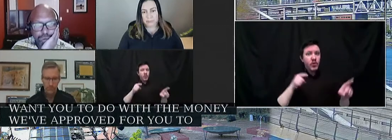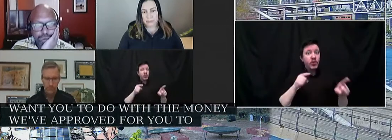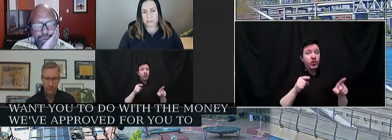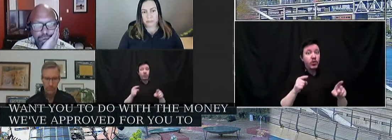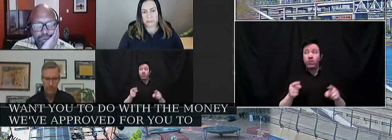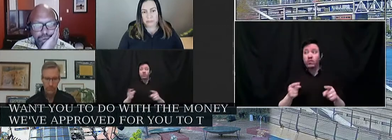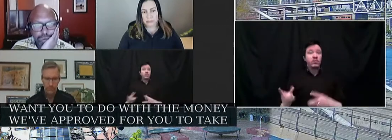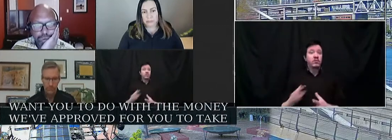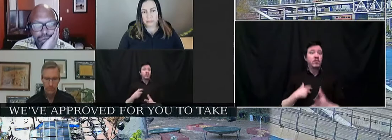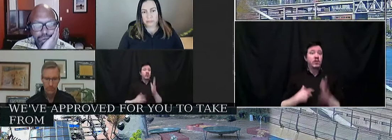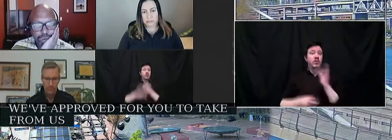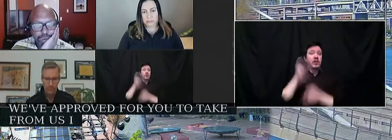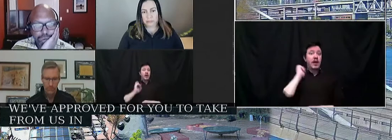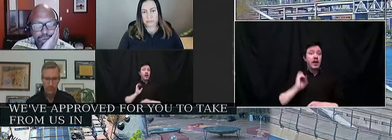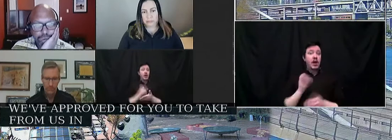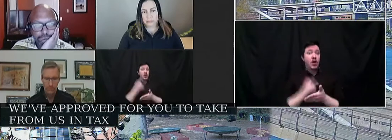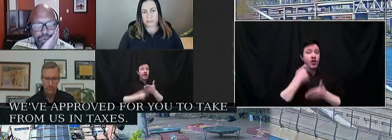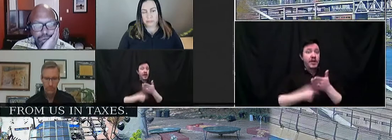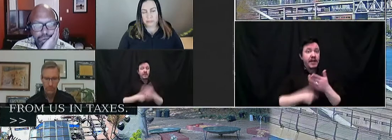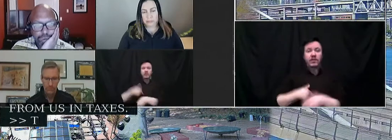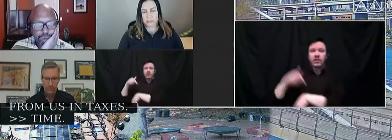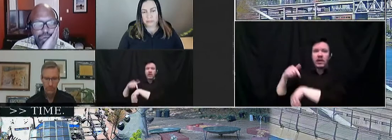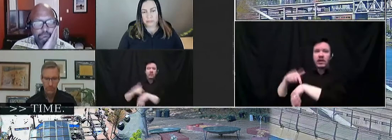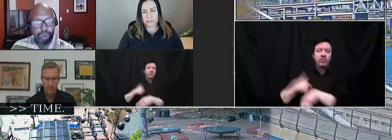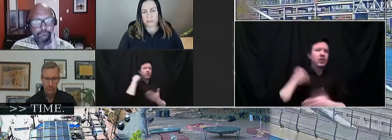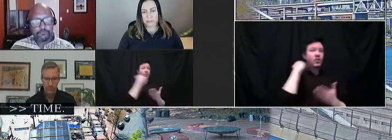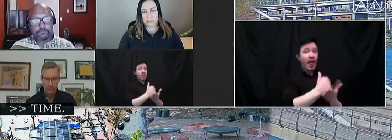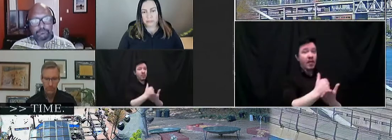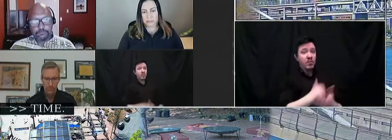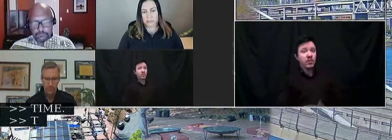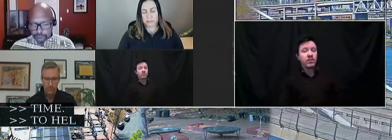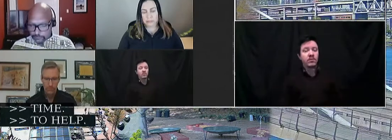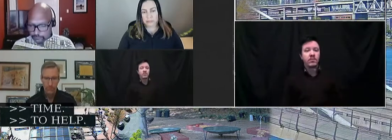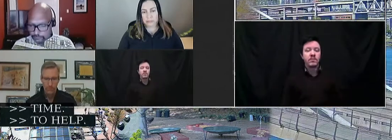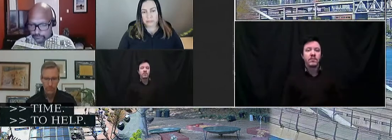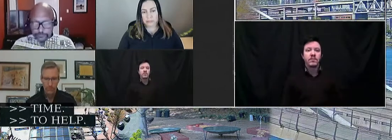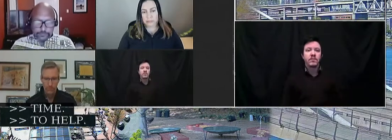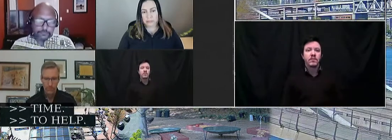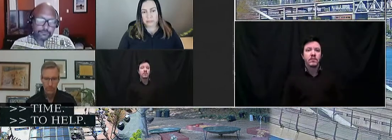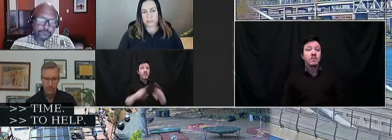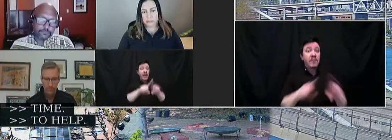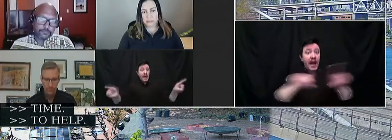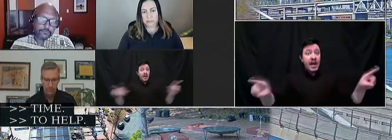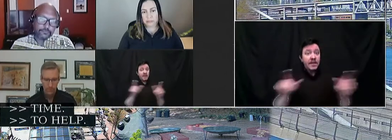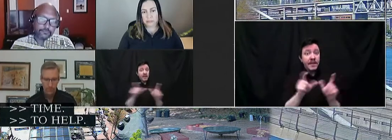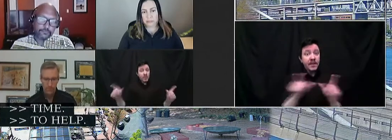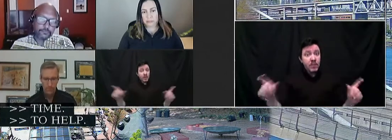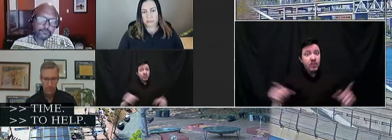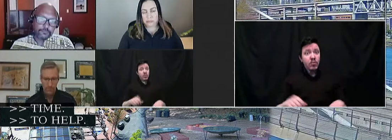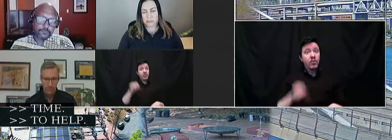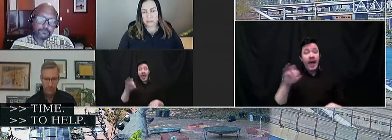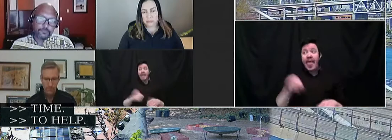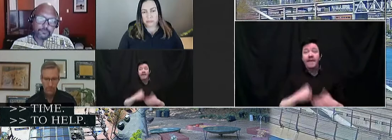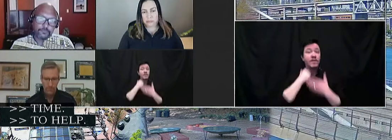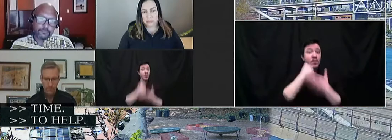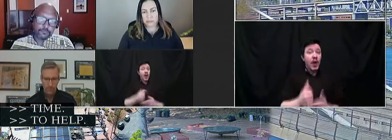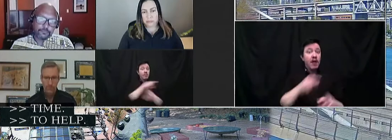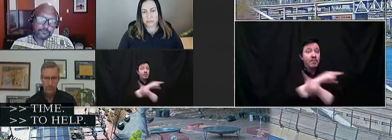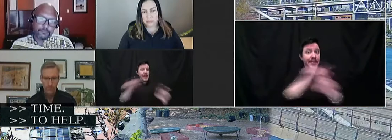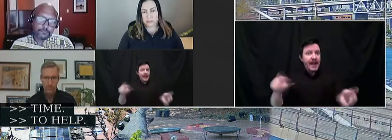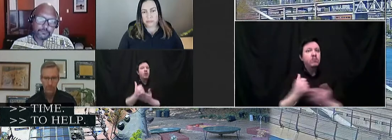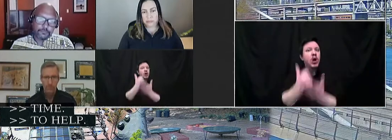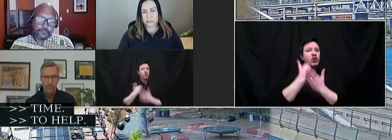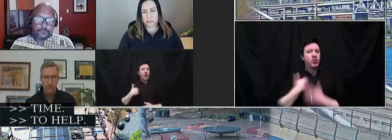taxes to help these people. And if you help them, you help us.